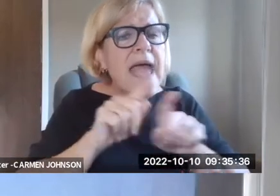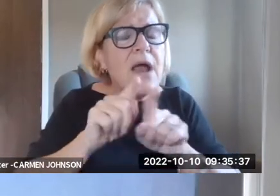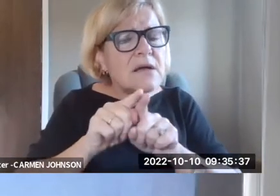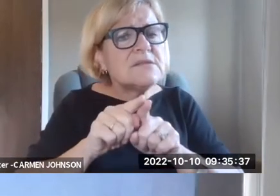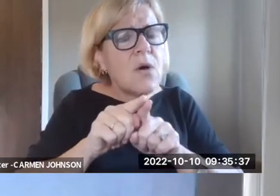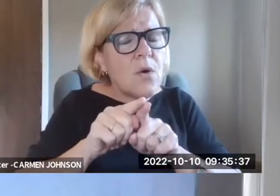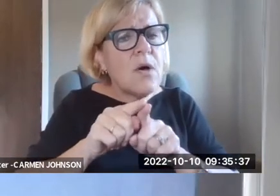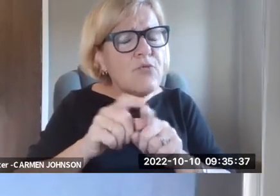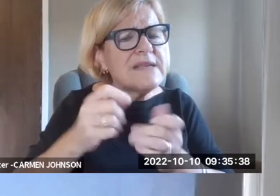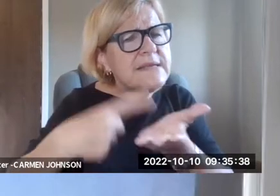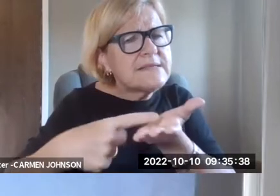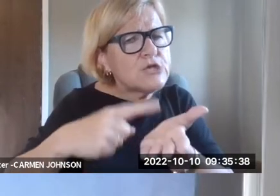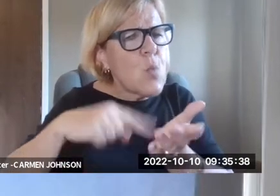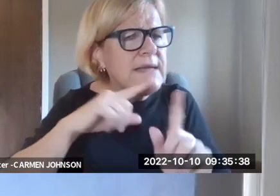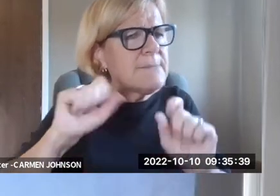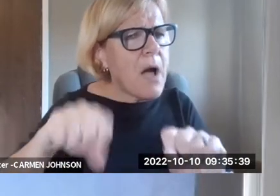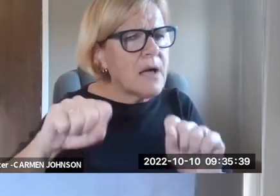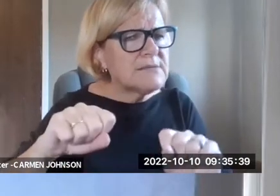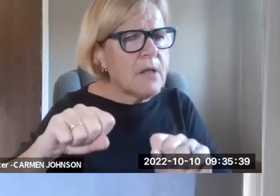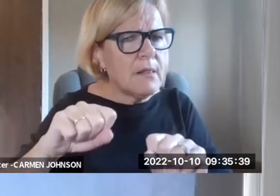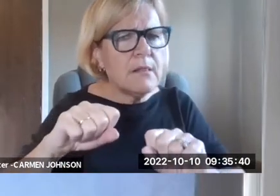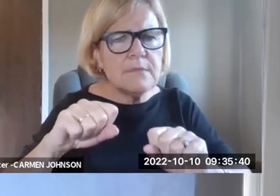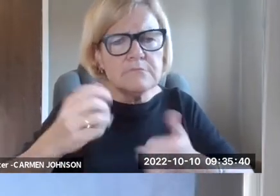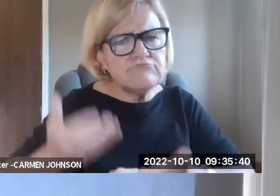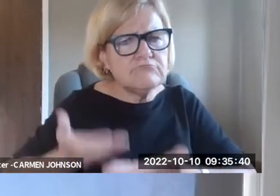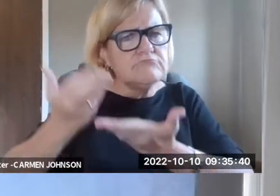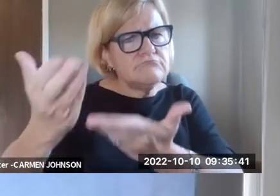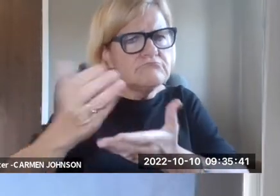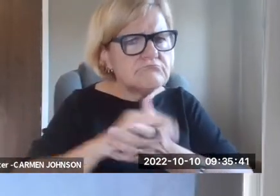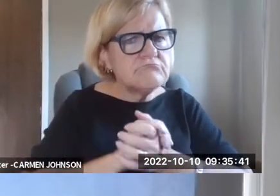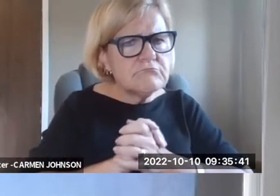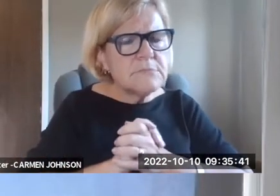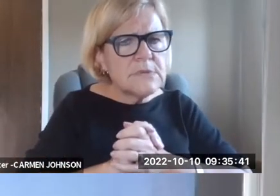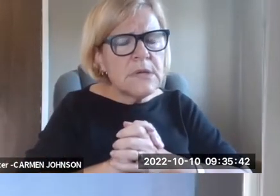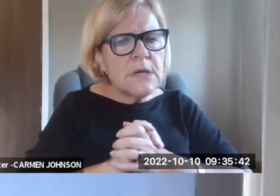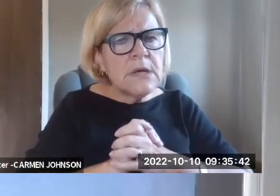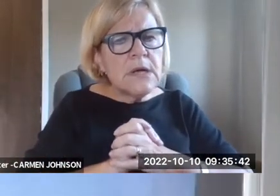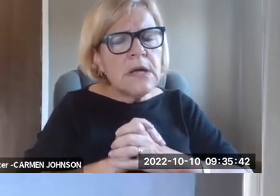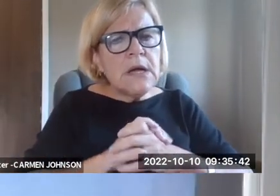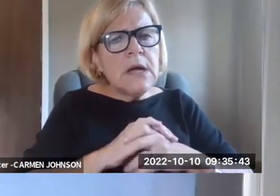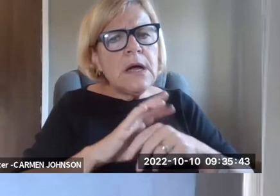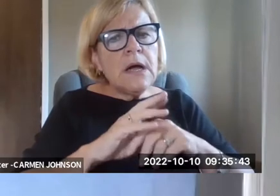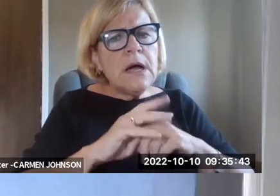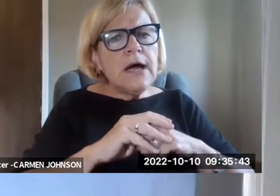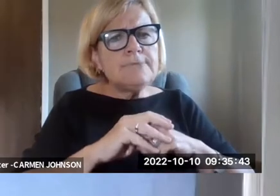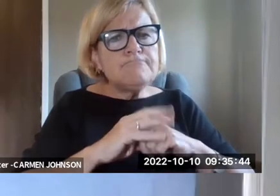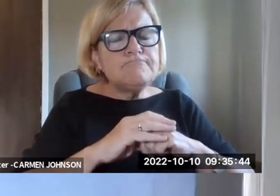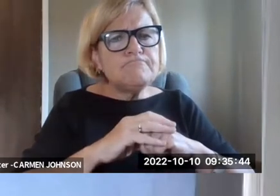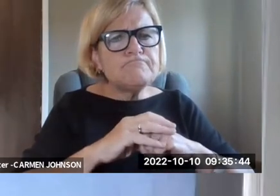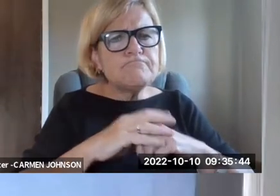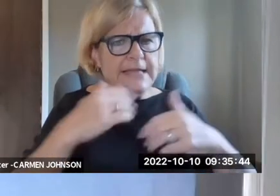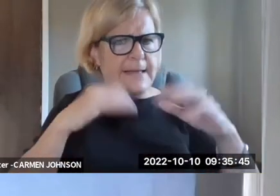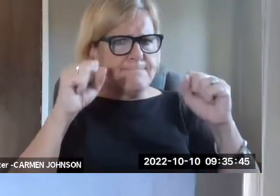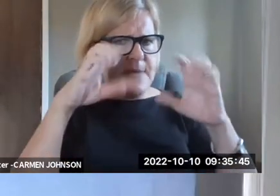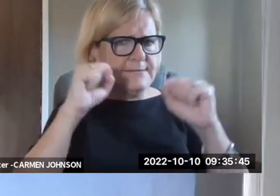aware of the latest in, in, um, technology available. Um, and it also frames the discussion around what's possible in, in